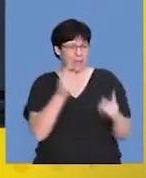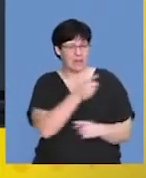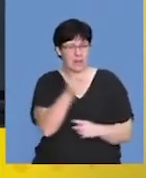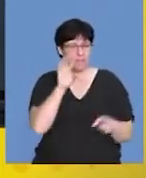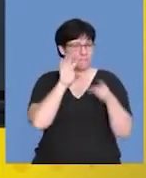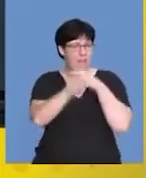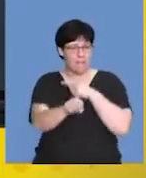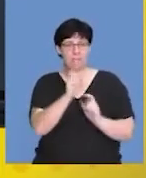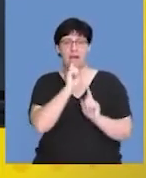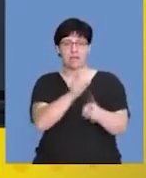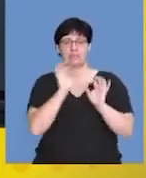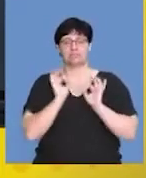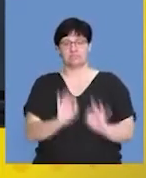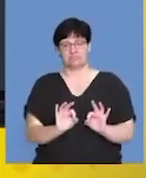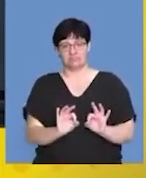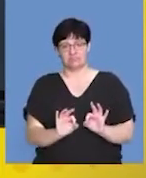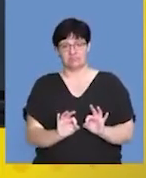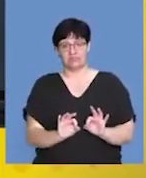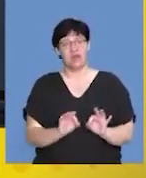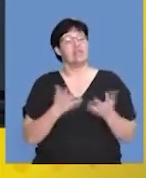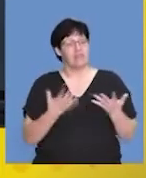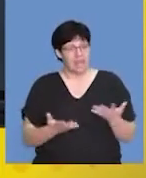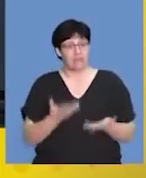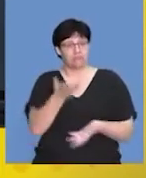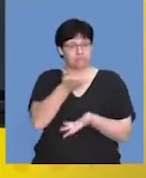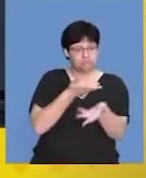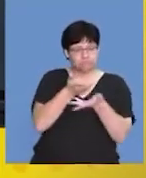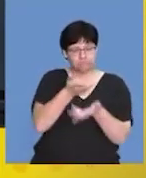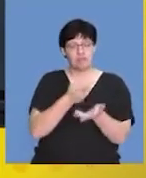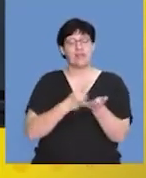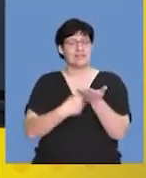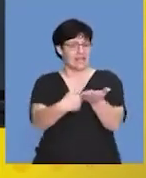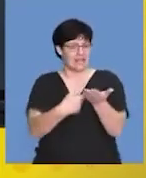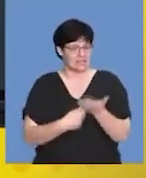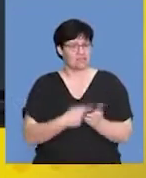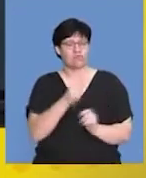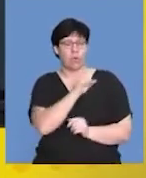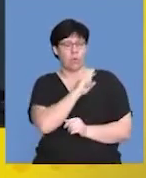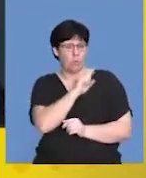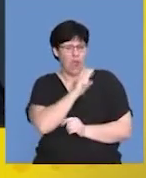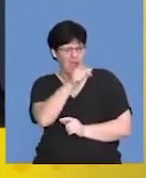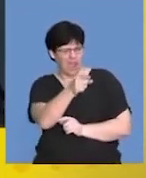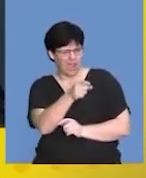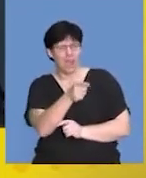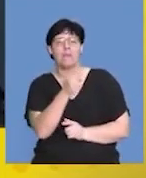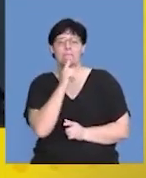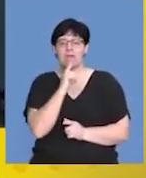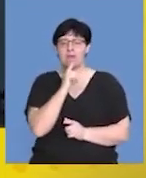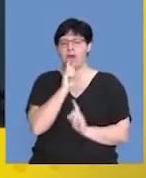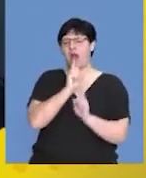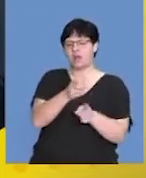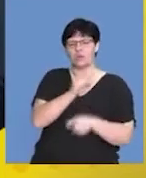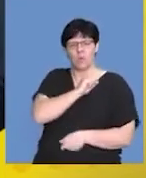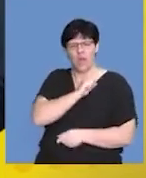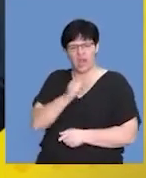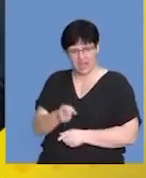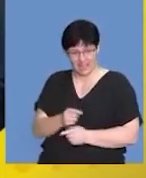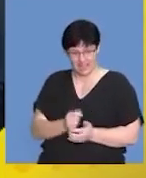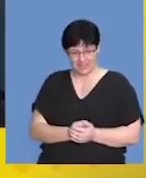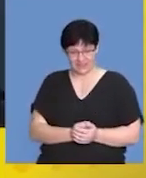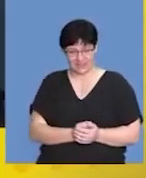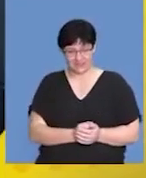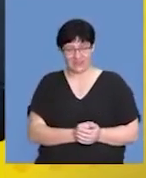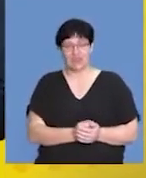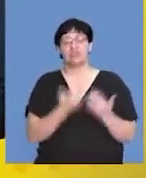can spot the right answer and probably we can engage on that in terms of see why and how you've come to that answer in our last segment.